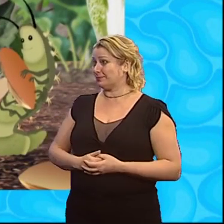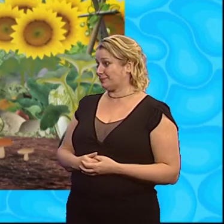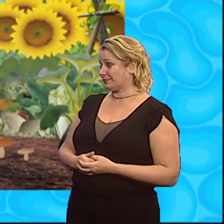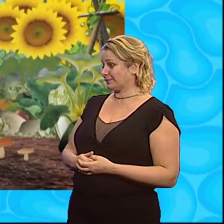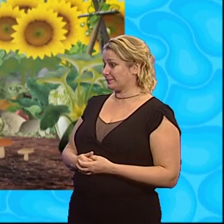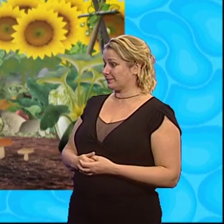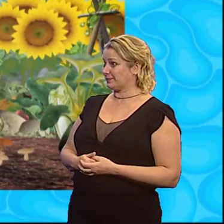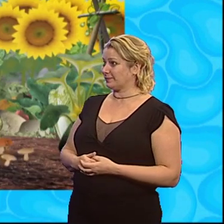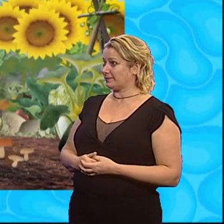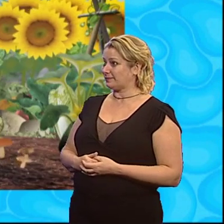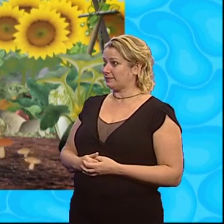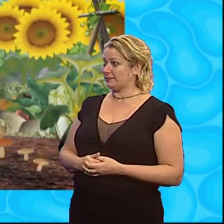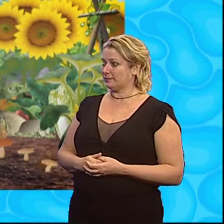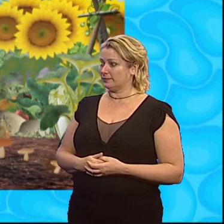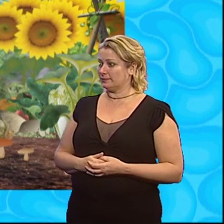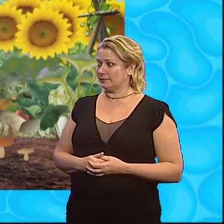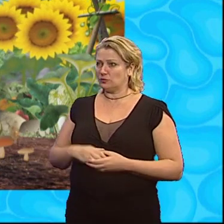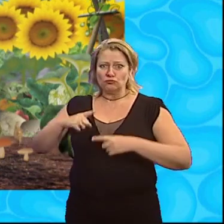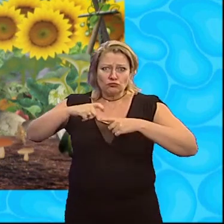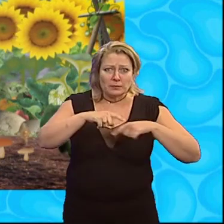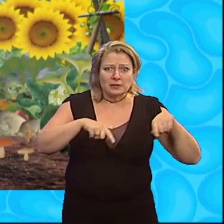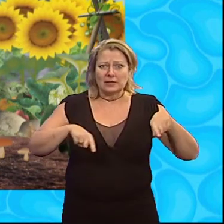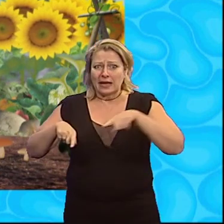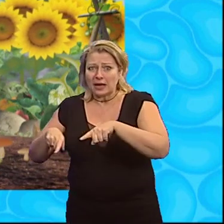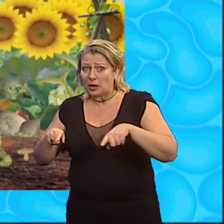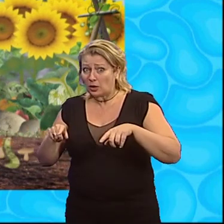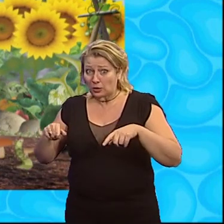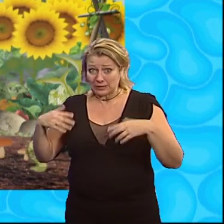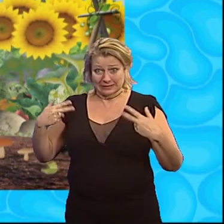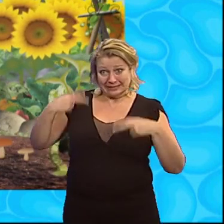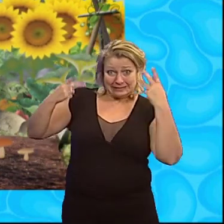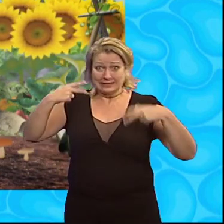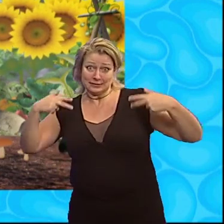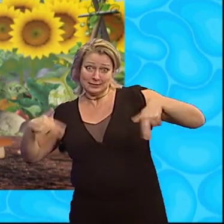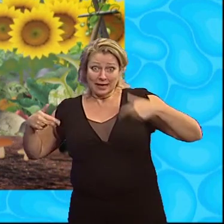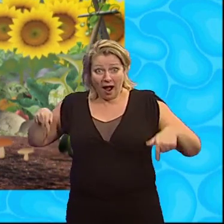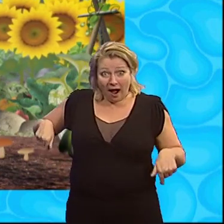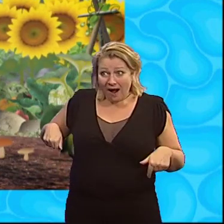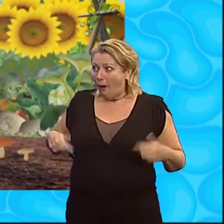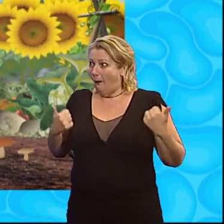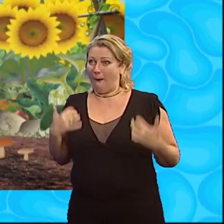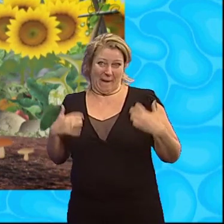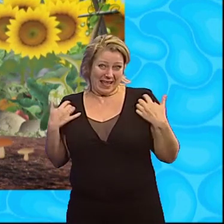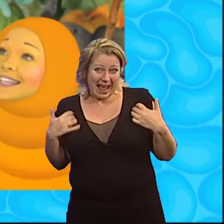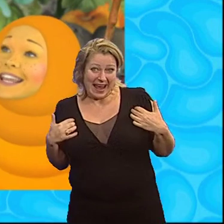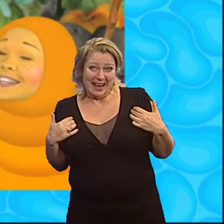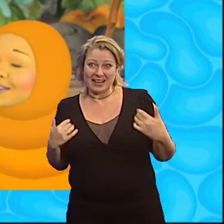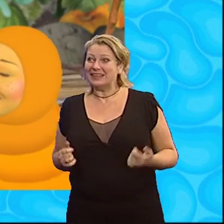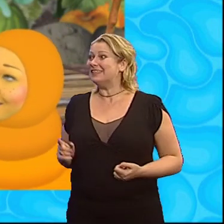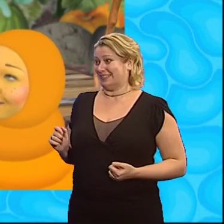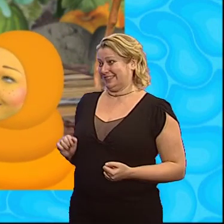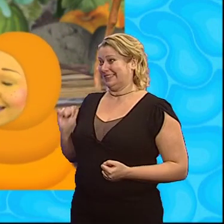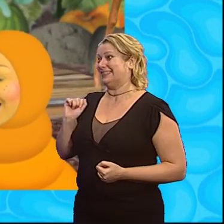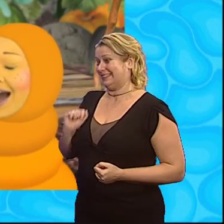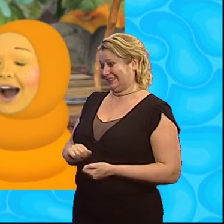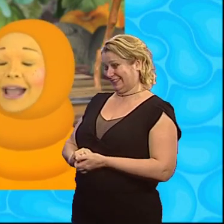So grubby you and Ken are putting on the Creepy Crawly concert How exciting! Yes, Dirt